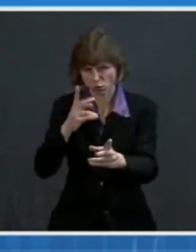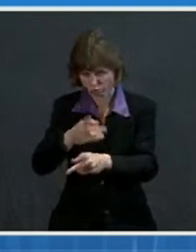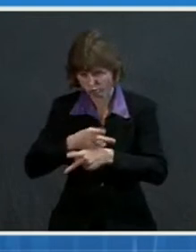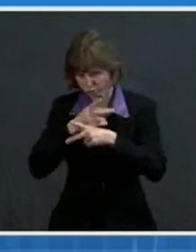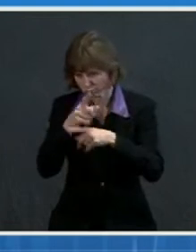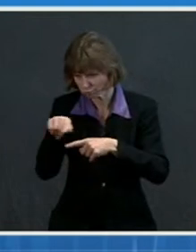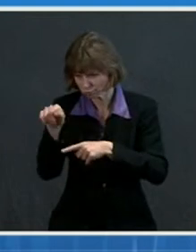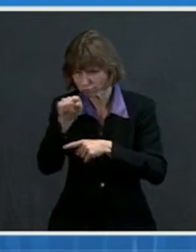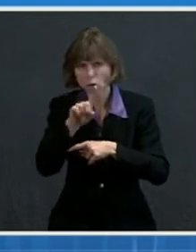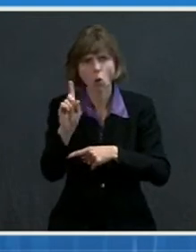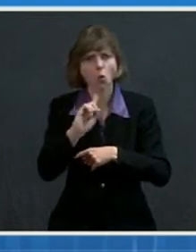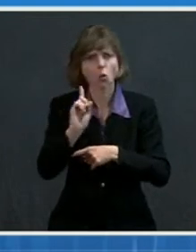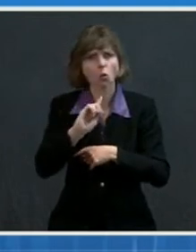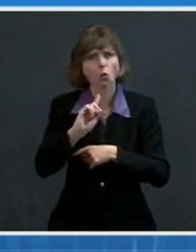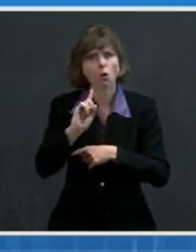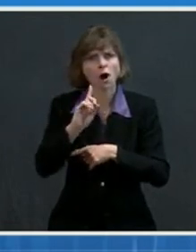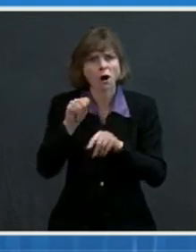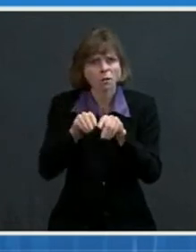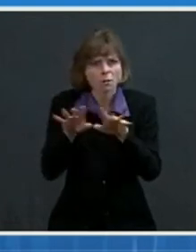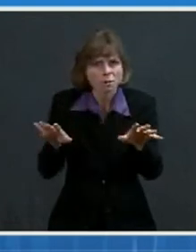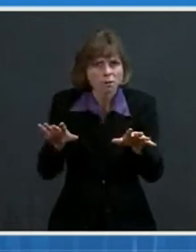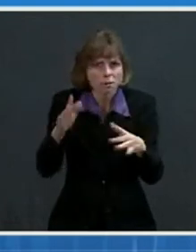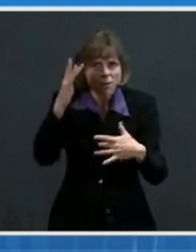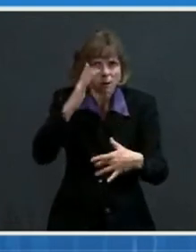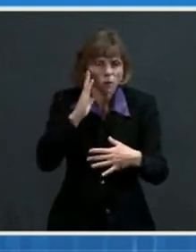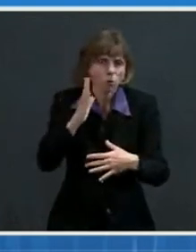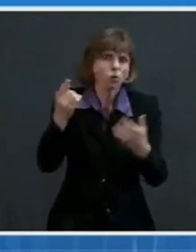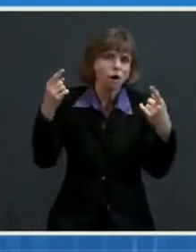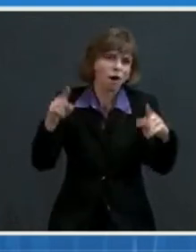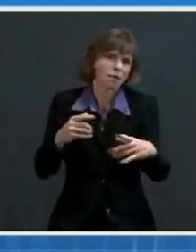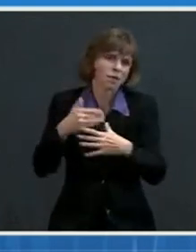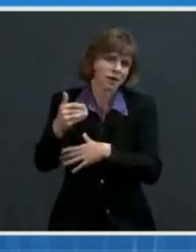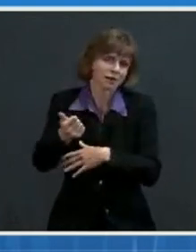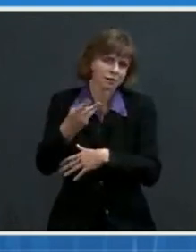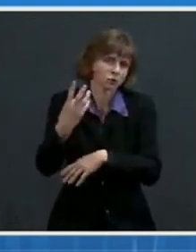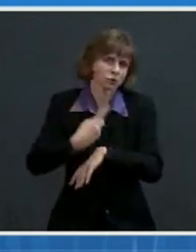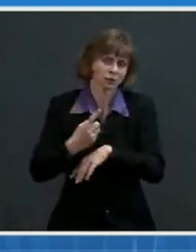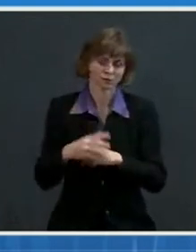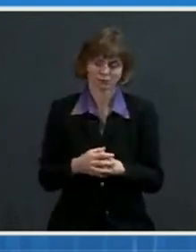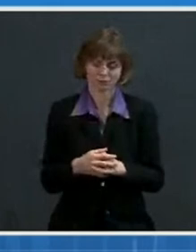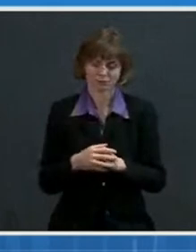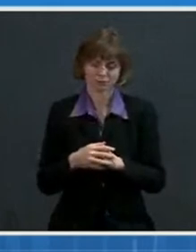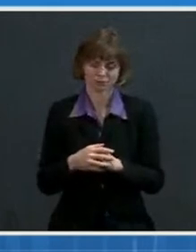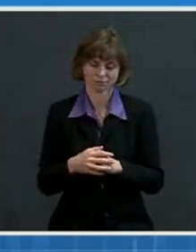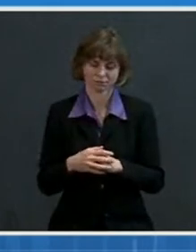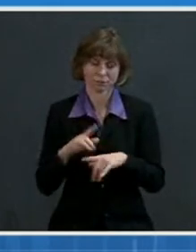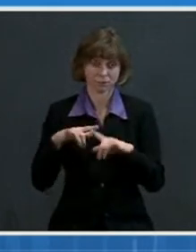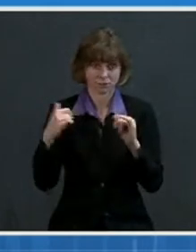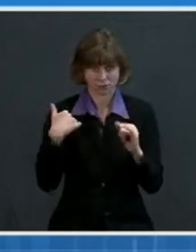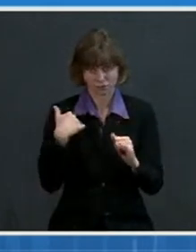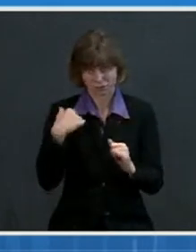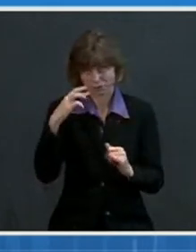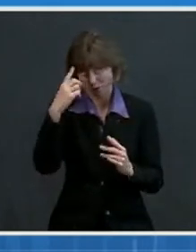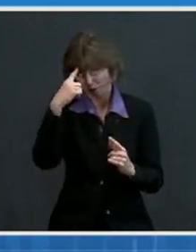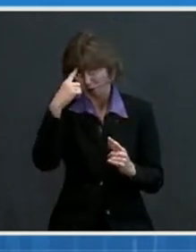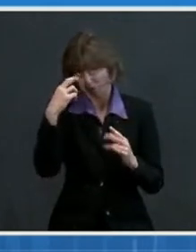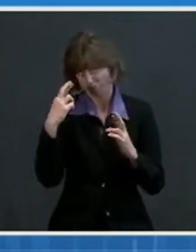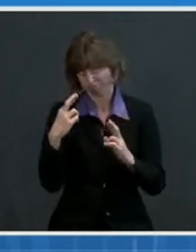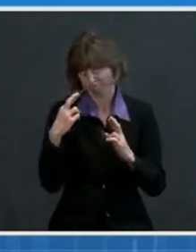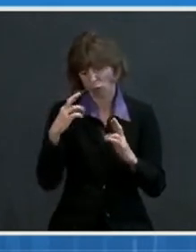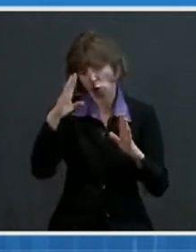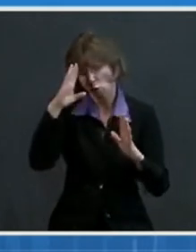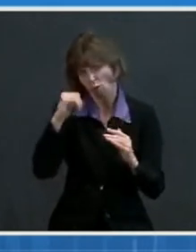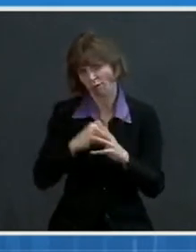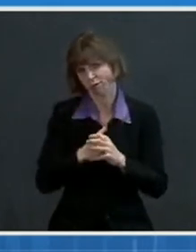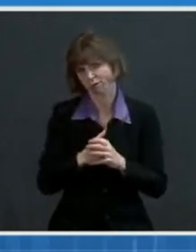see where the pandemic will head in the coming days. But I'm also hopeful. As of today, 59